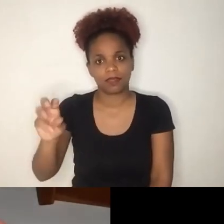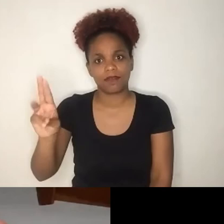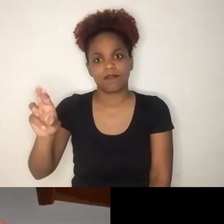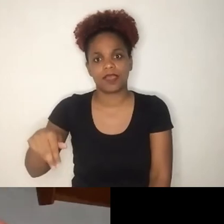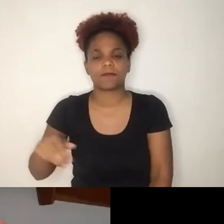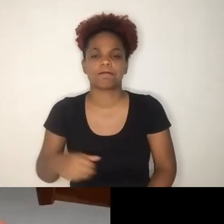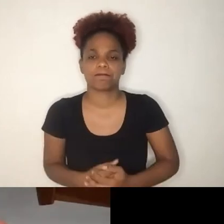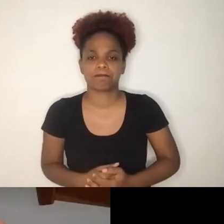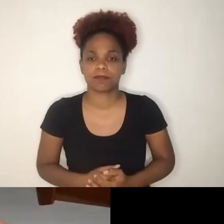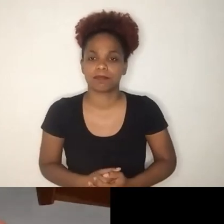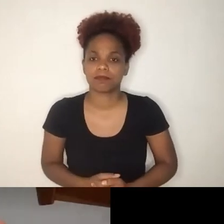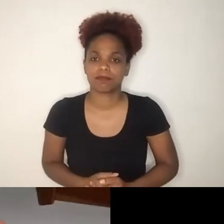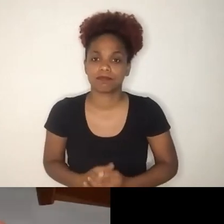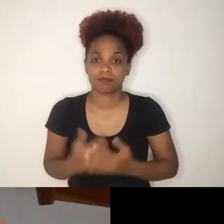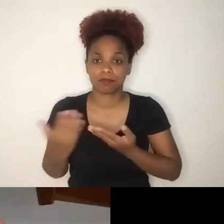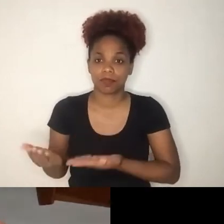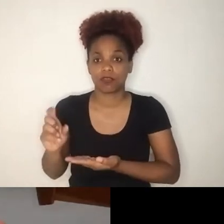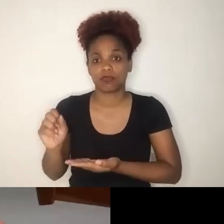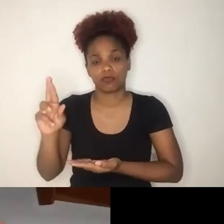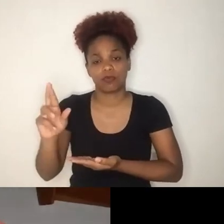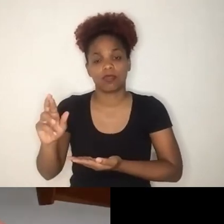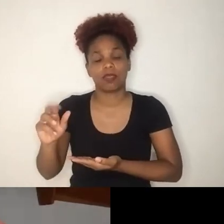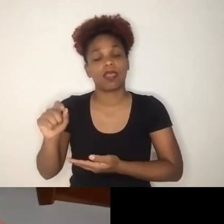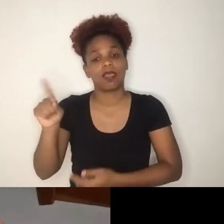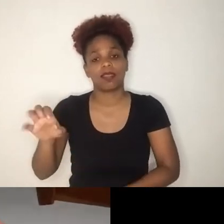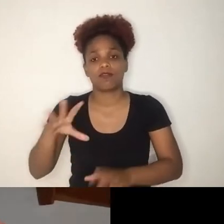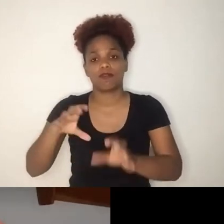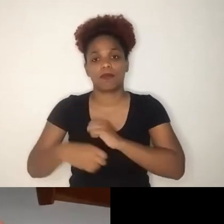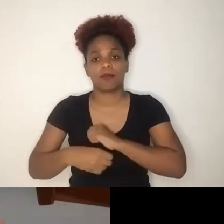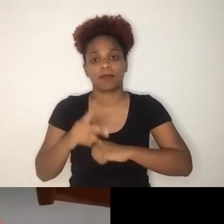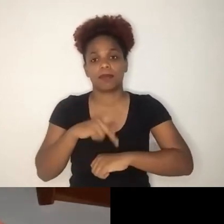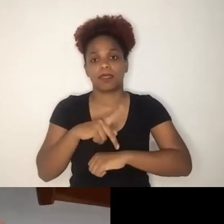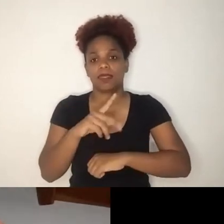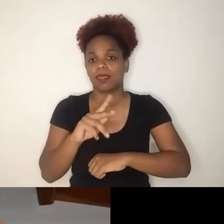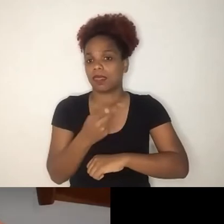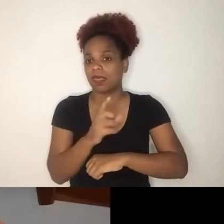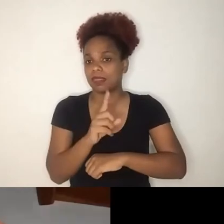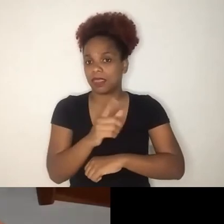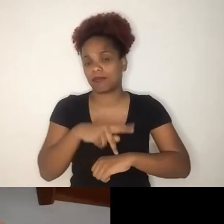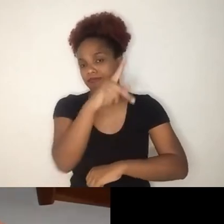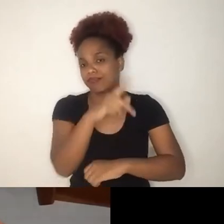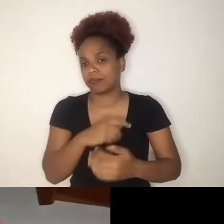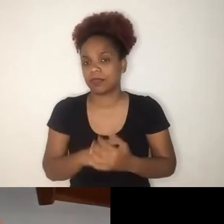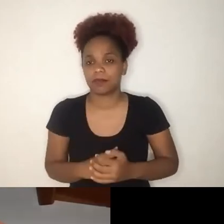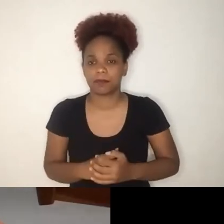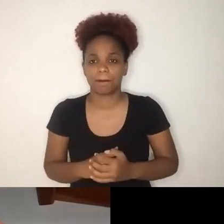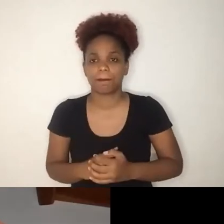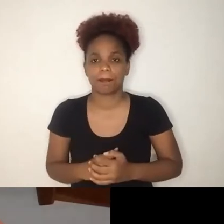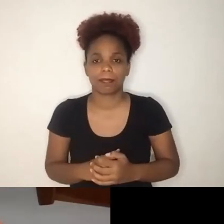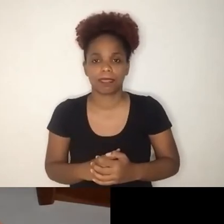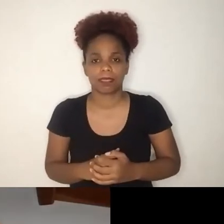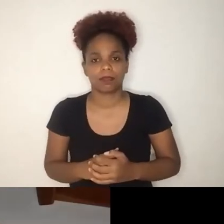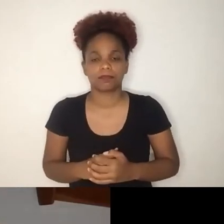PhD from Ghent University and he is a senior counselor in the